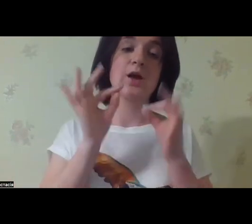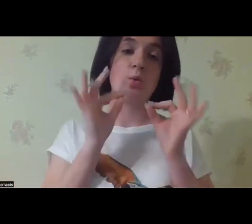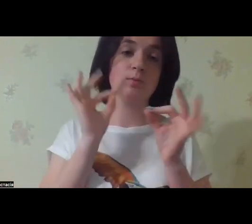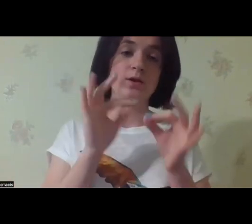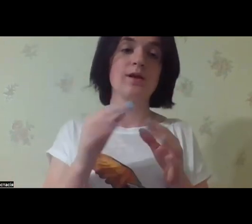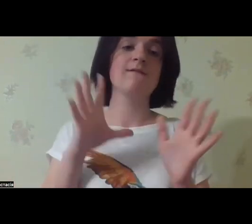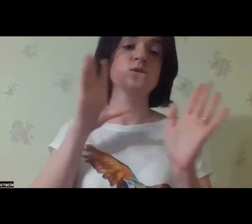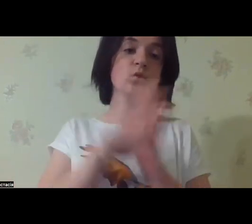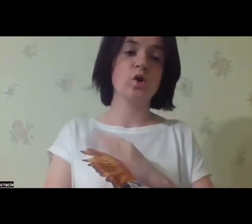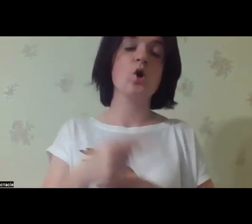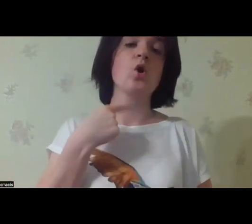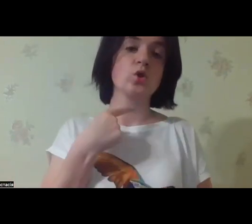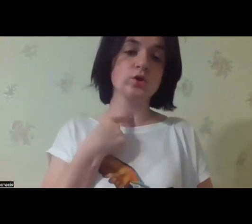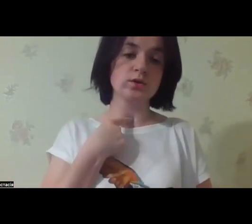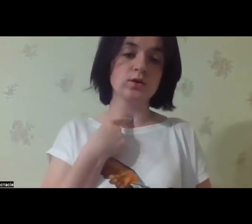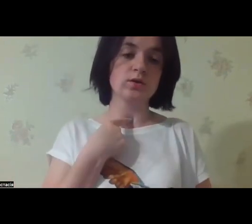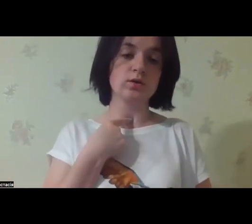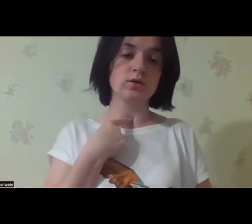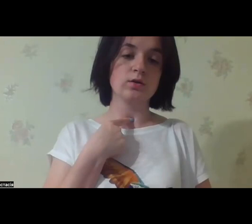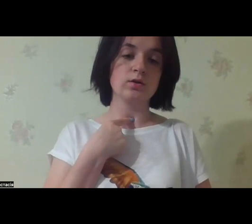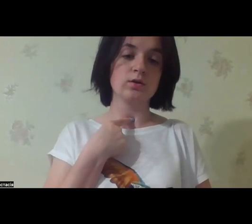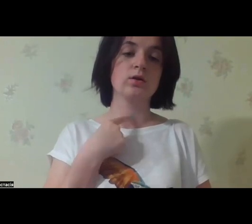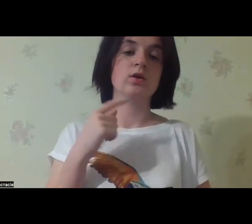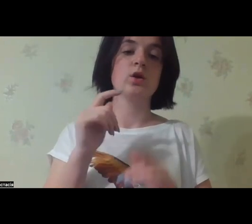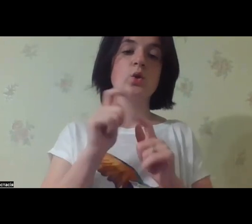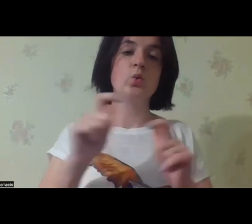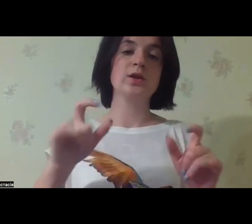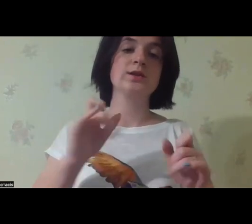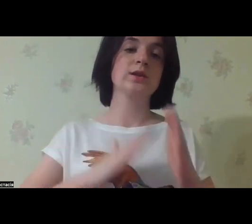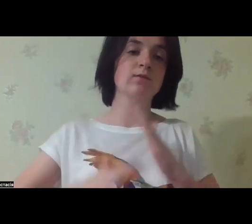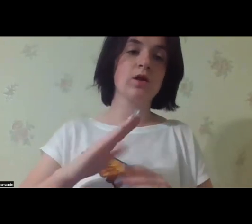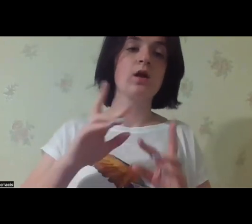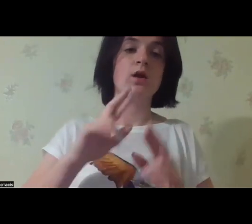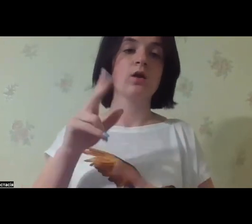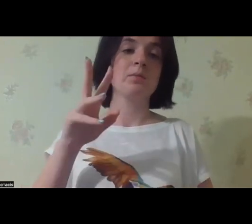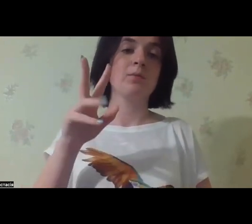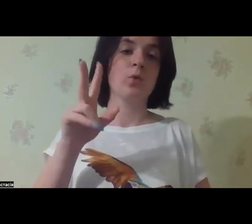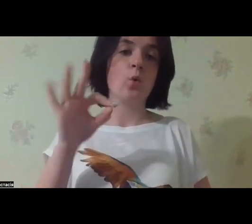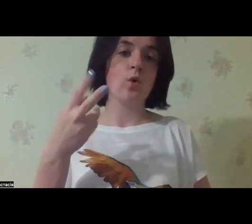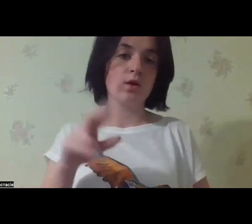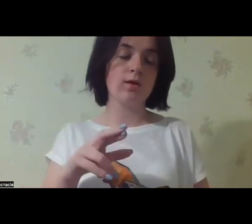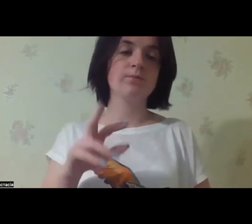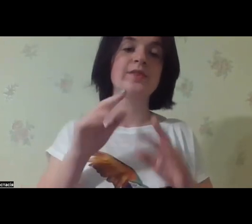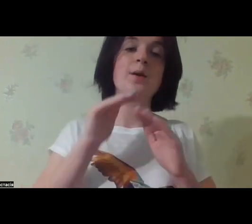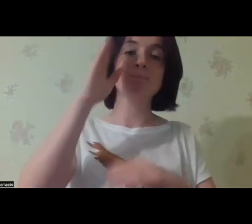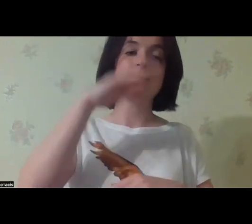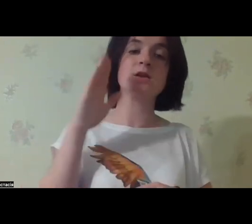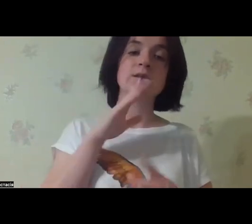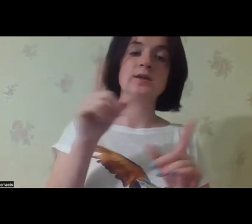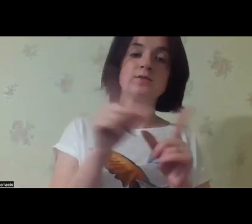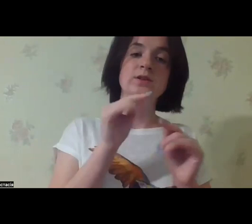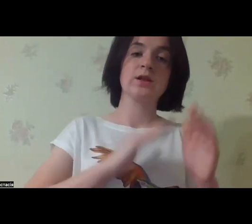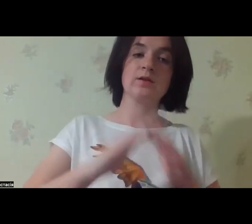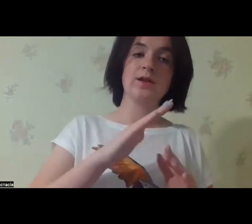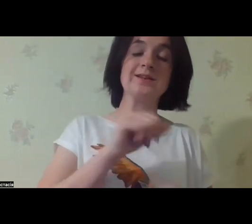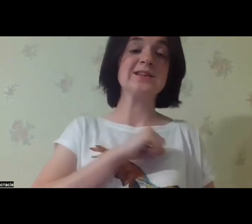presentation off, this is a recommendation to include the voices of people with disabilities, like